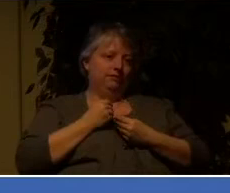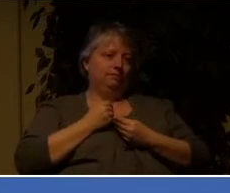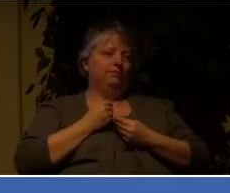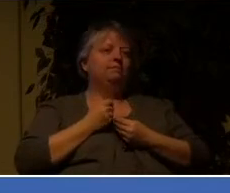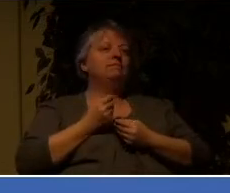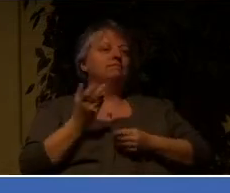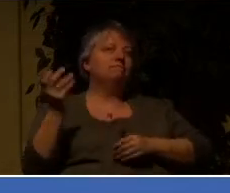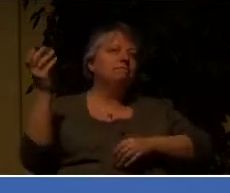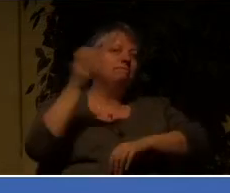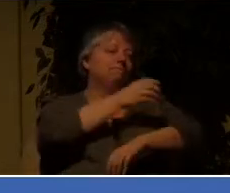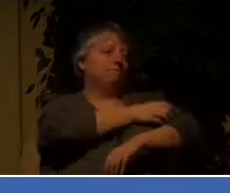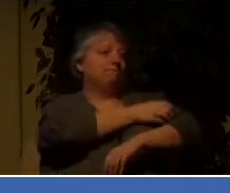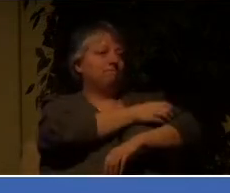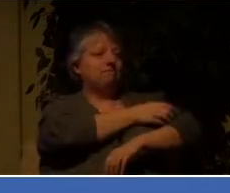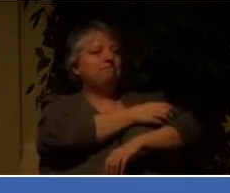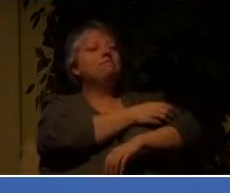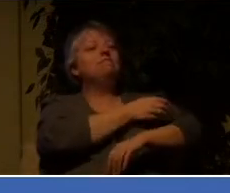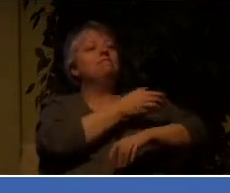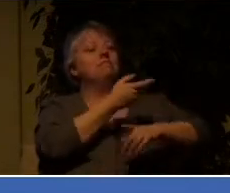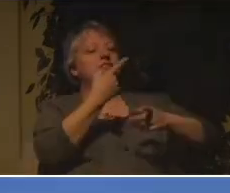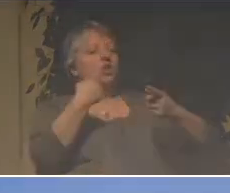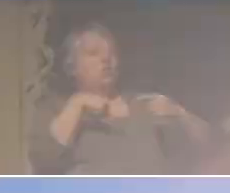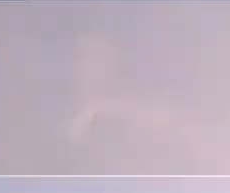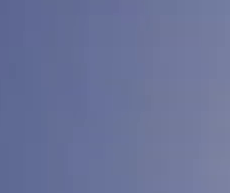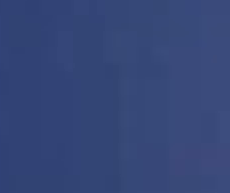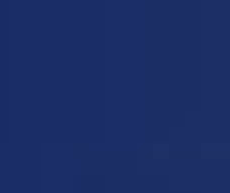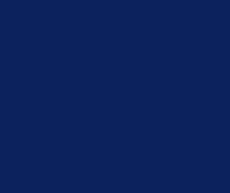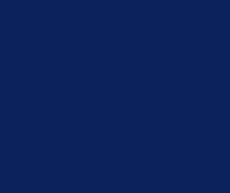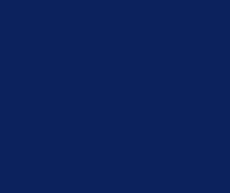be faithful until that day. Amen.